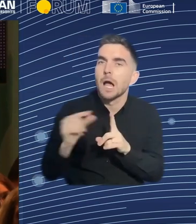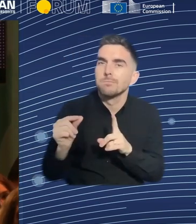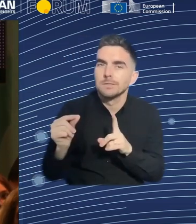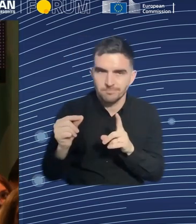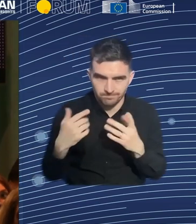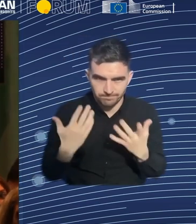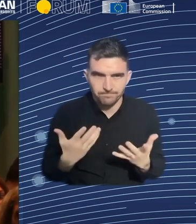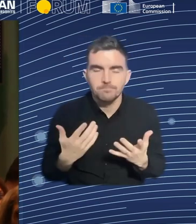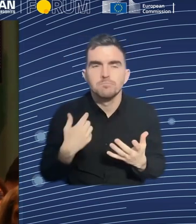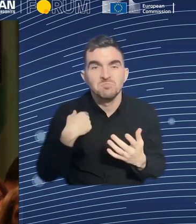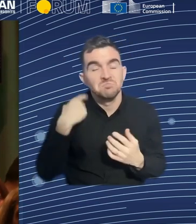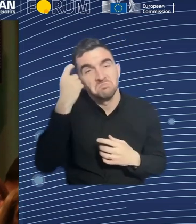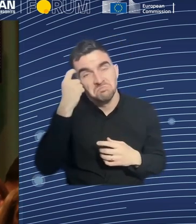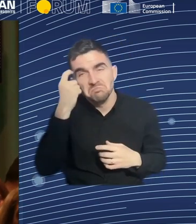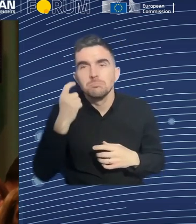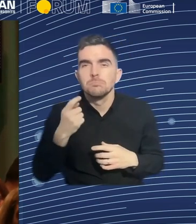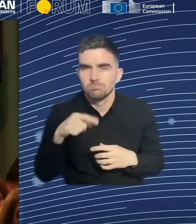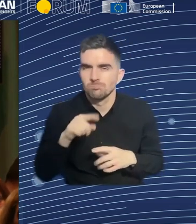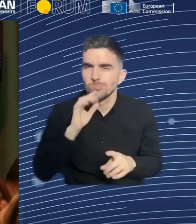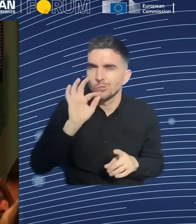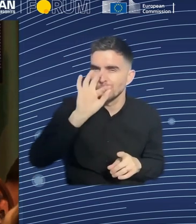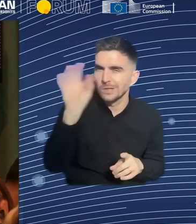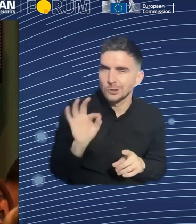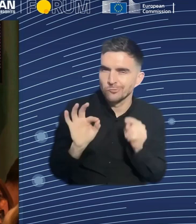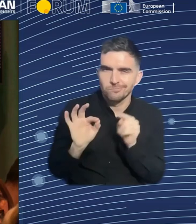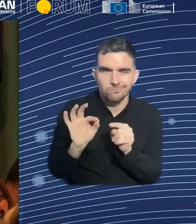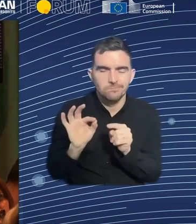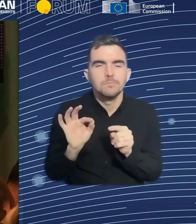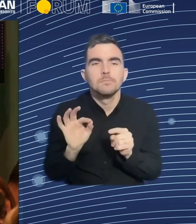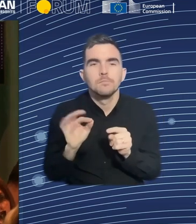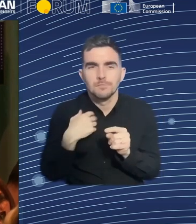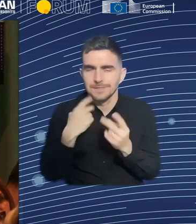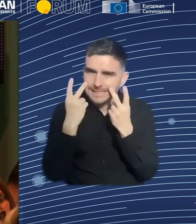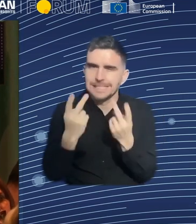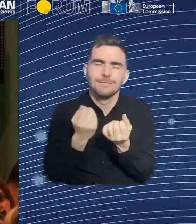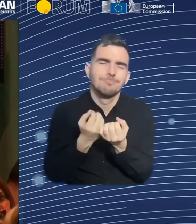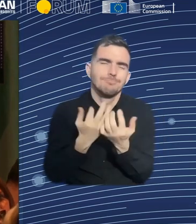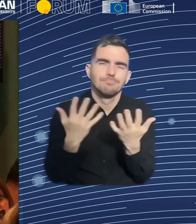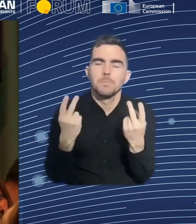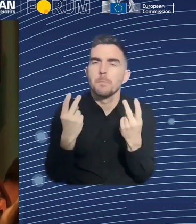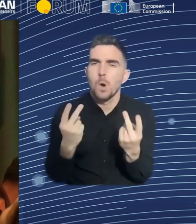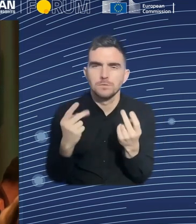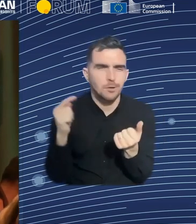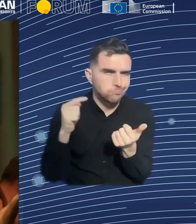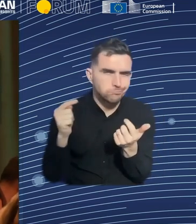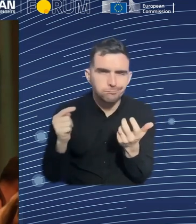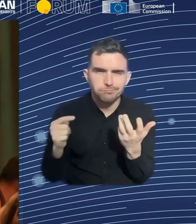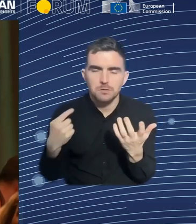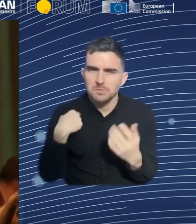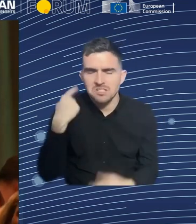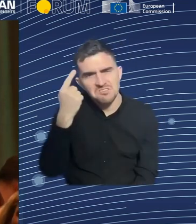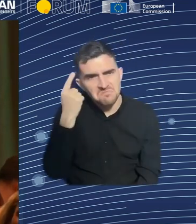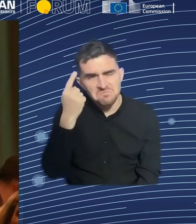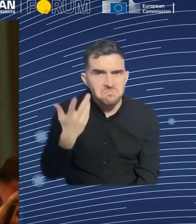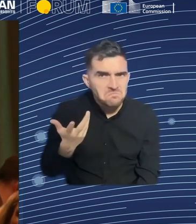things, I was wondering whether the problem that we are